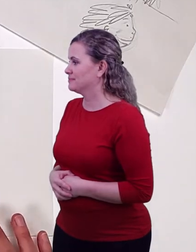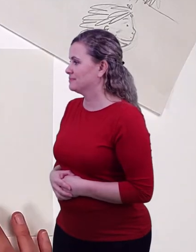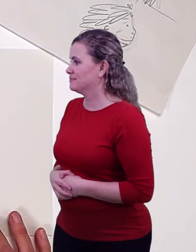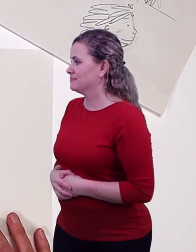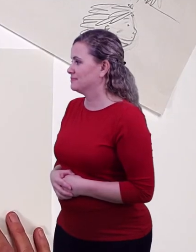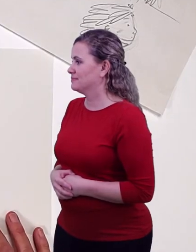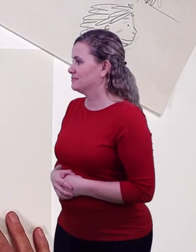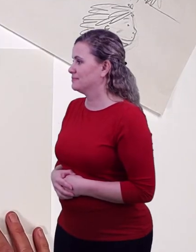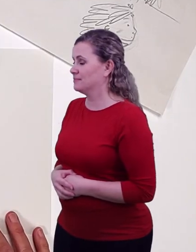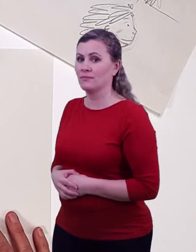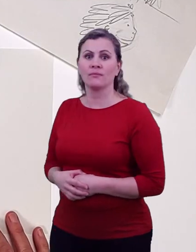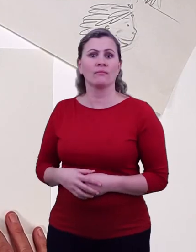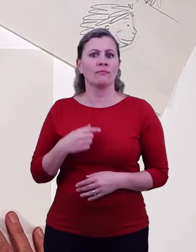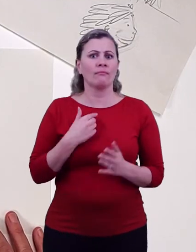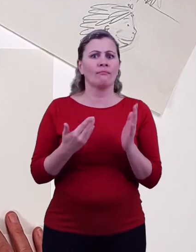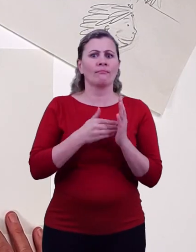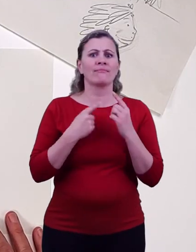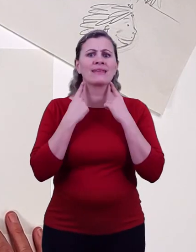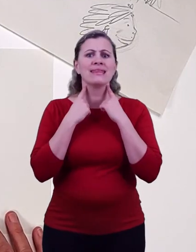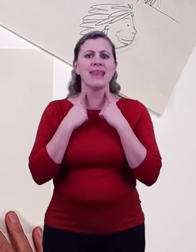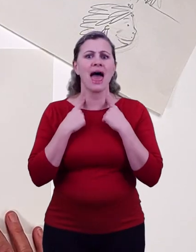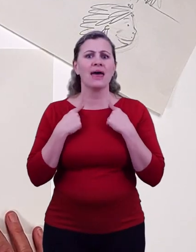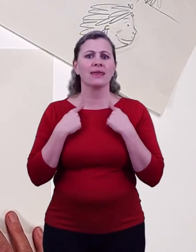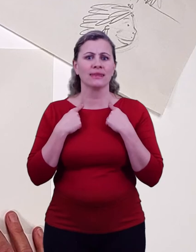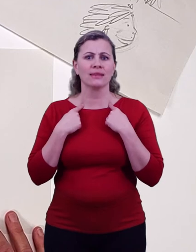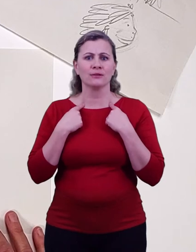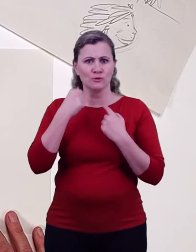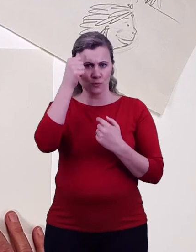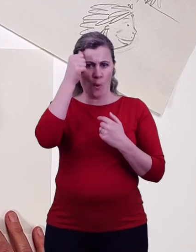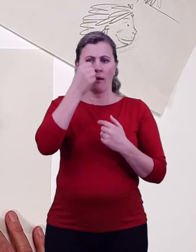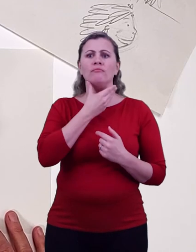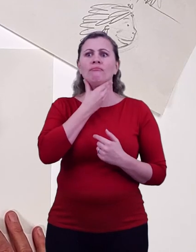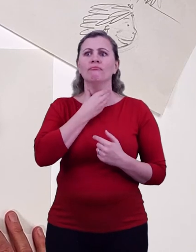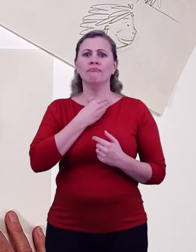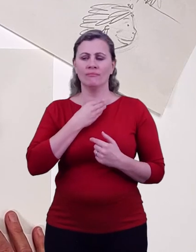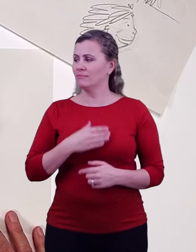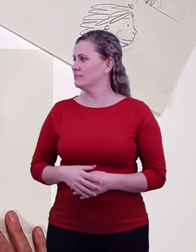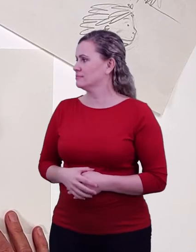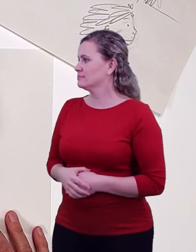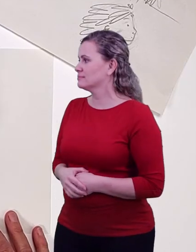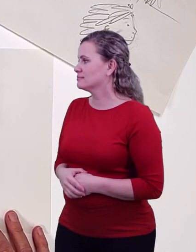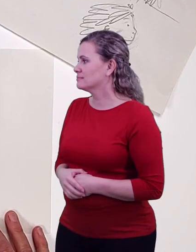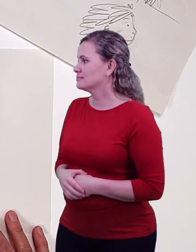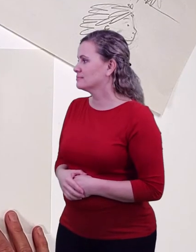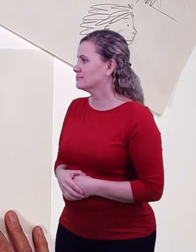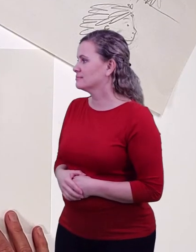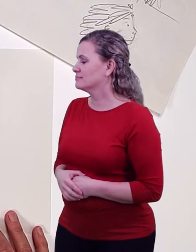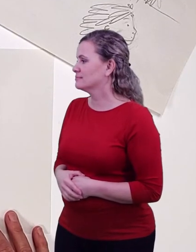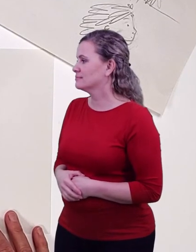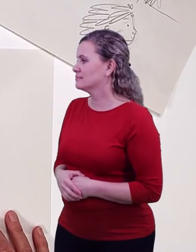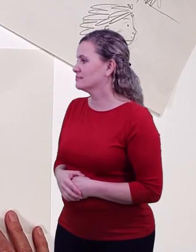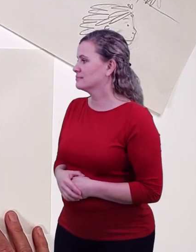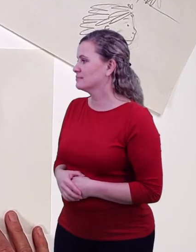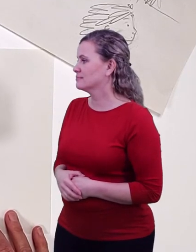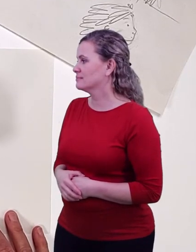Finally her jumper is a good standout feature. I want to show how chunky it is by using these spaced out curved lines. It should